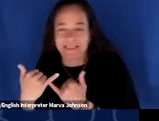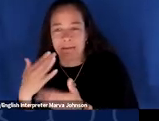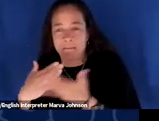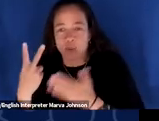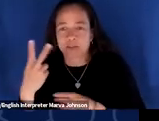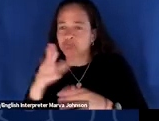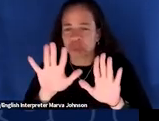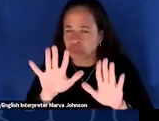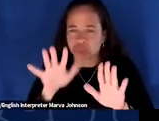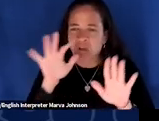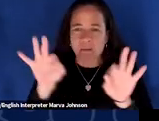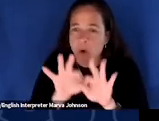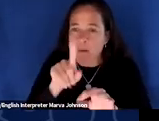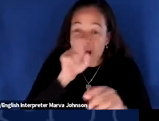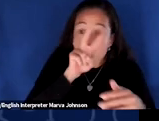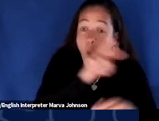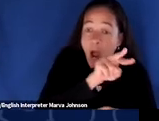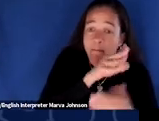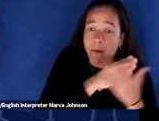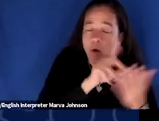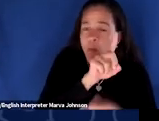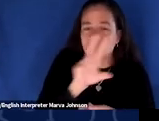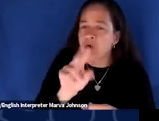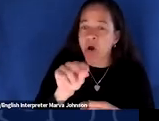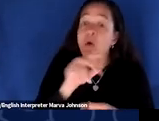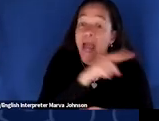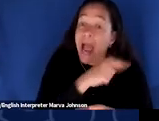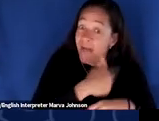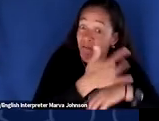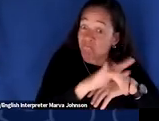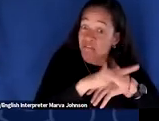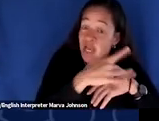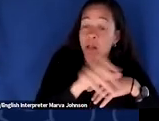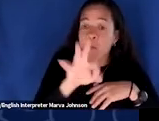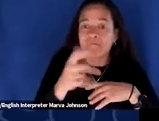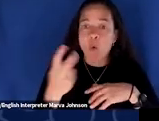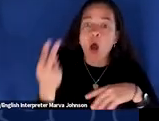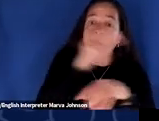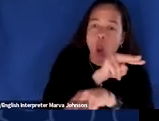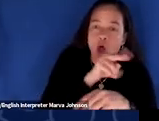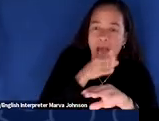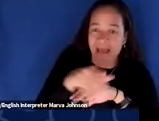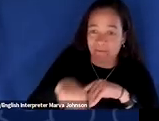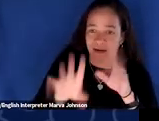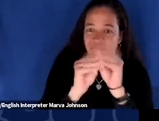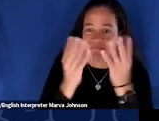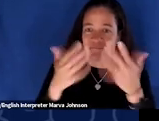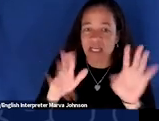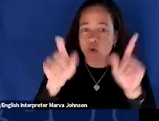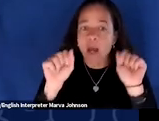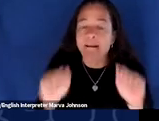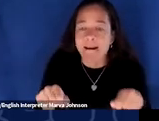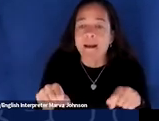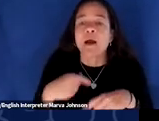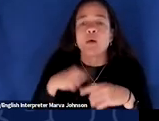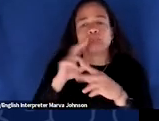you didn't see part one but there is a recording of it available if you want to check it out after this session um i think we're going to put a